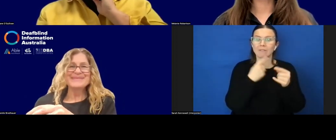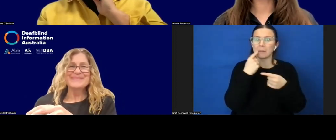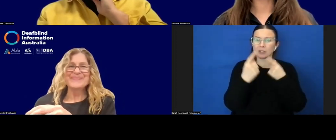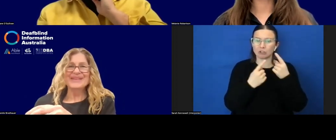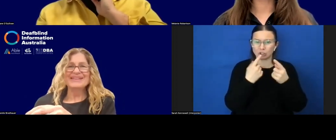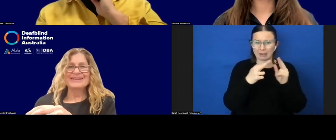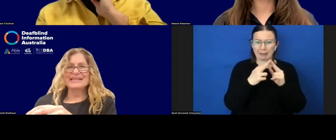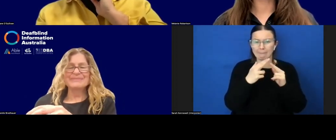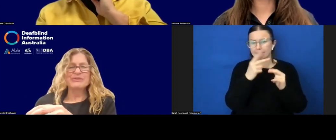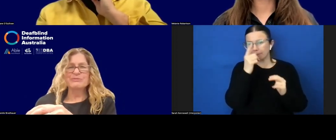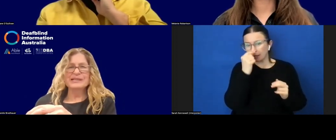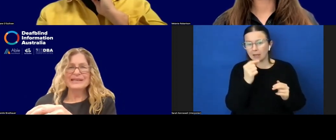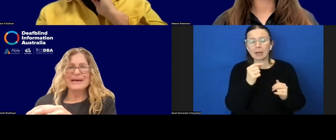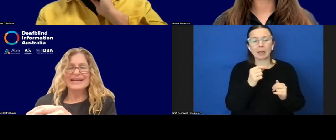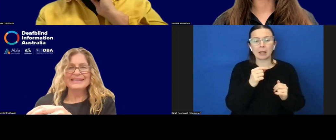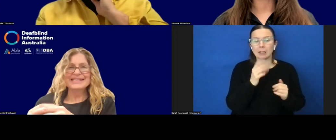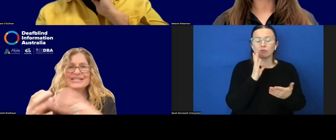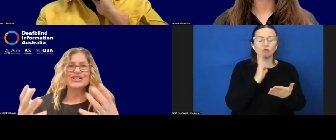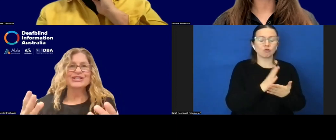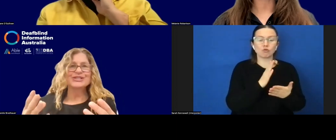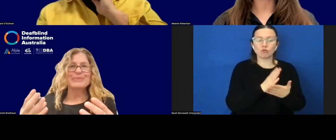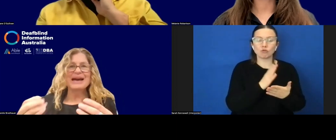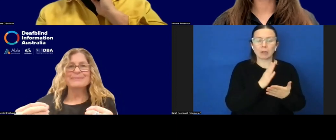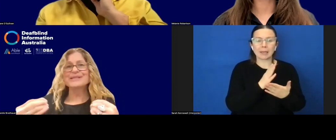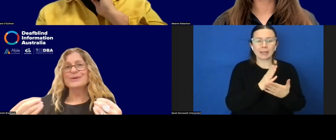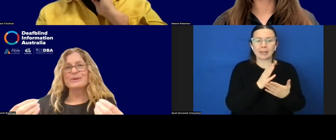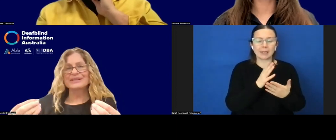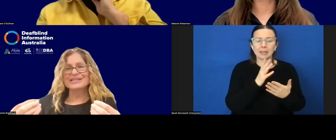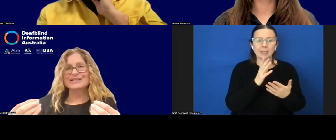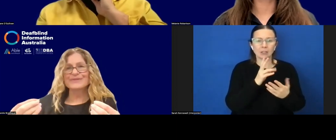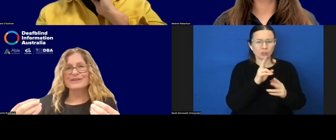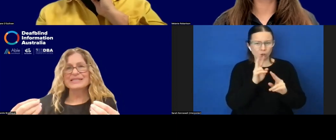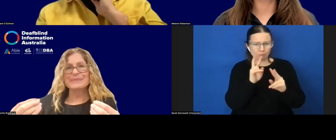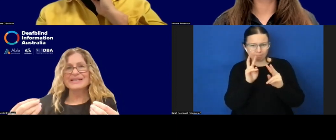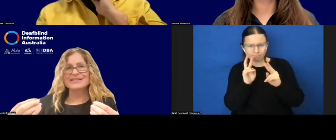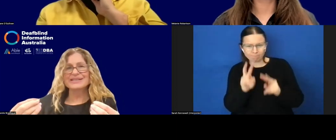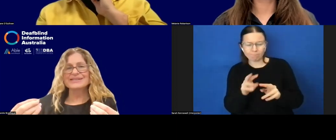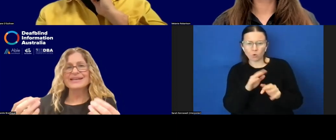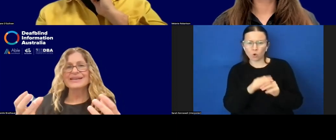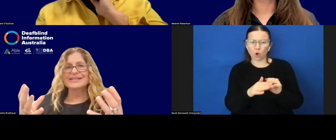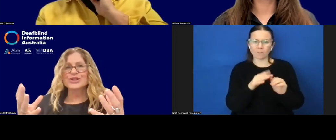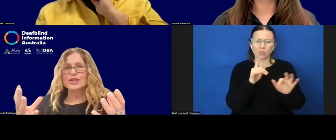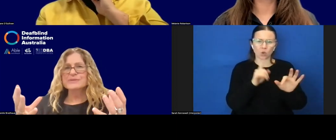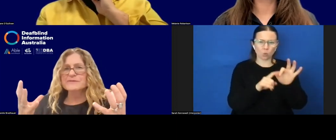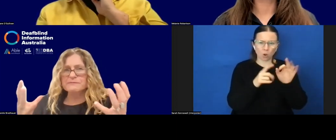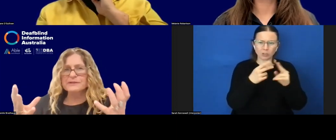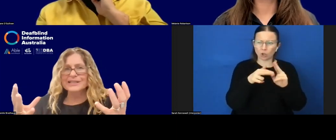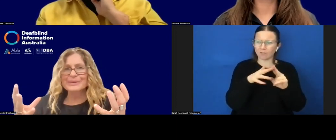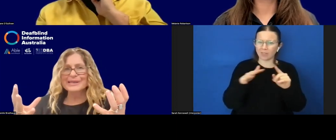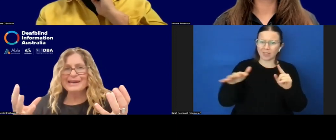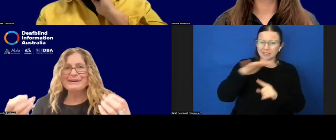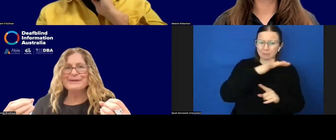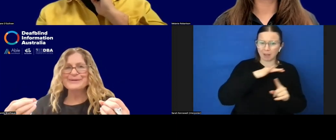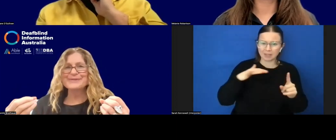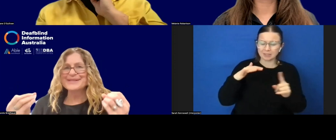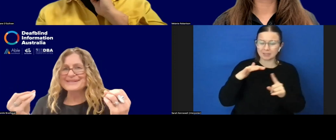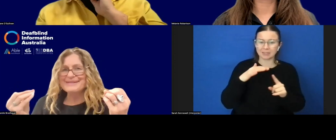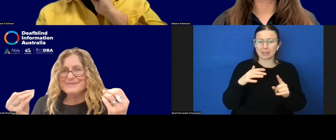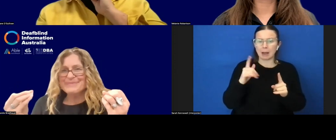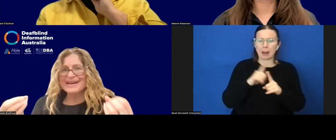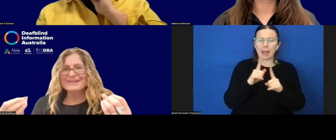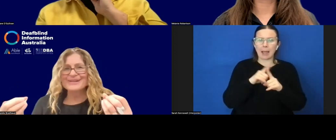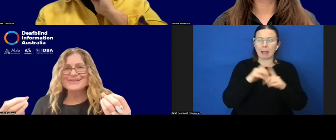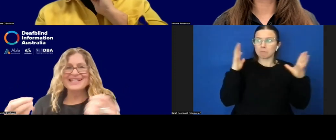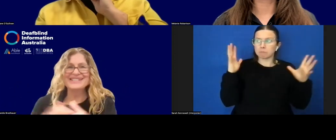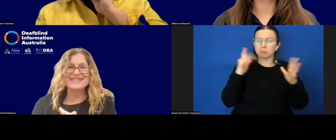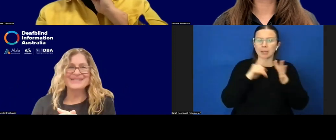really paying attention to perhaps the qualities of those spaces in terms of really big echoes and